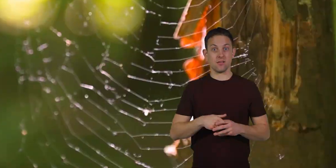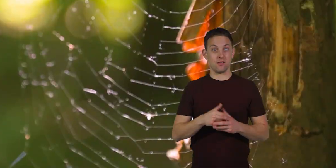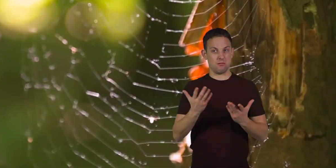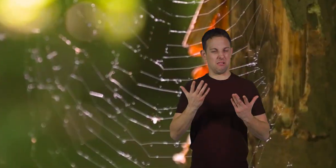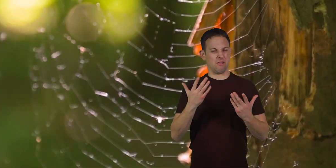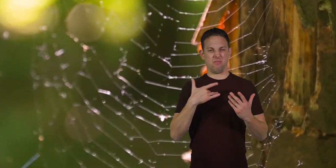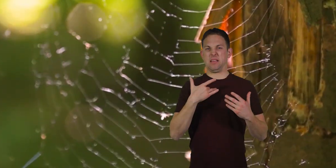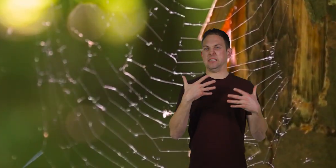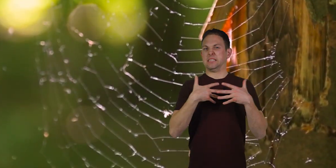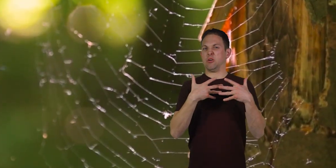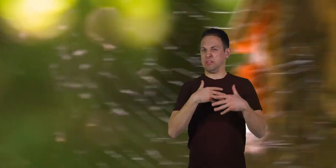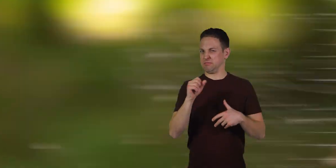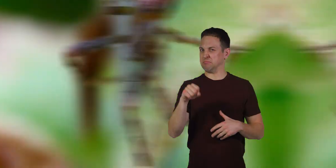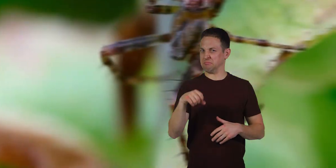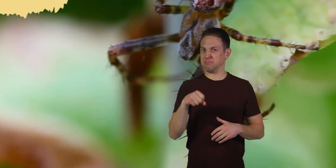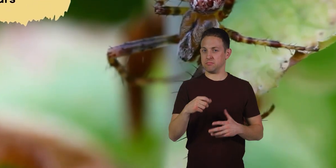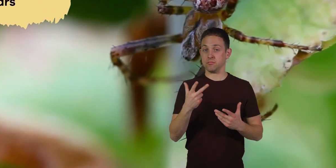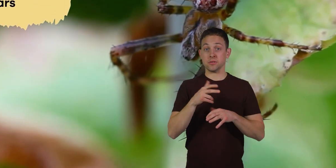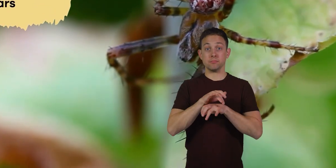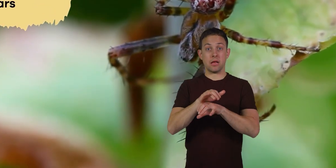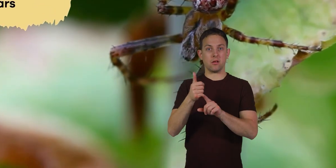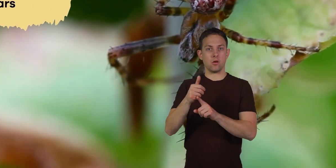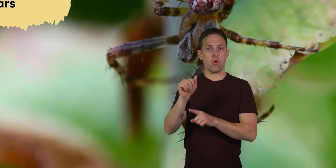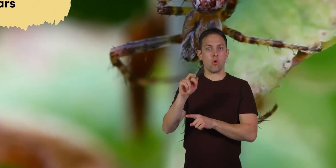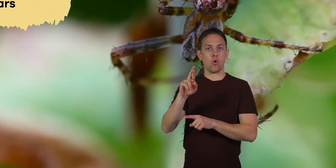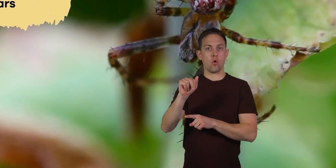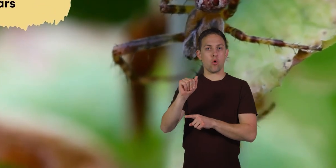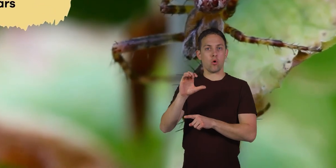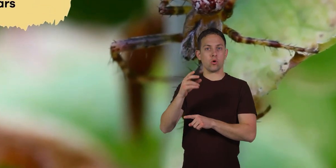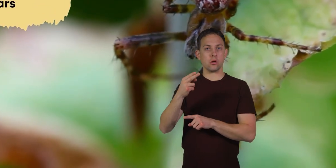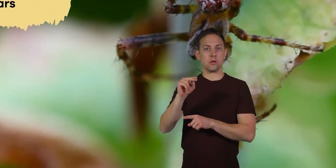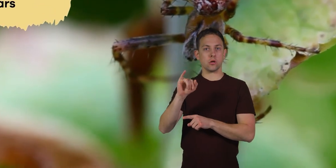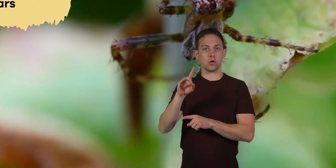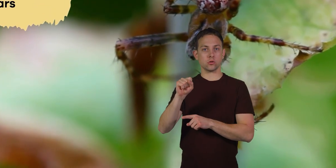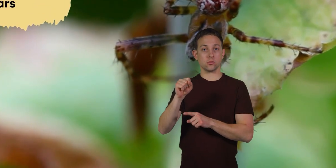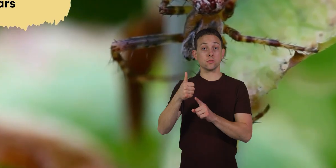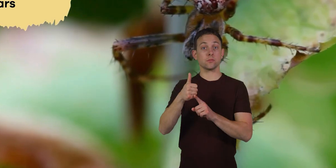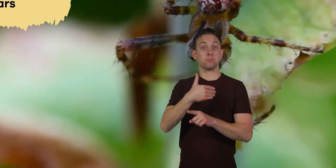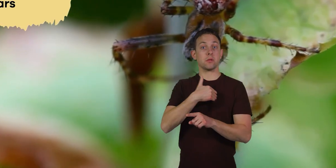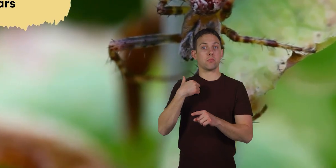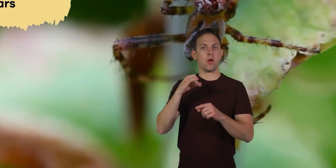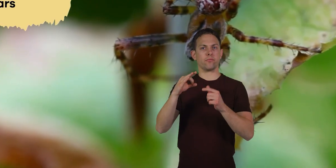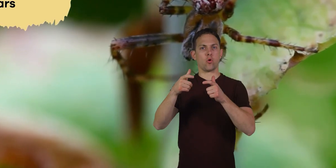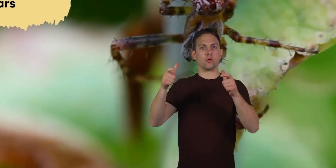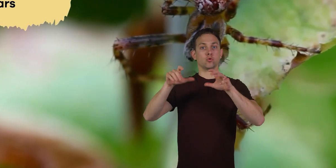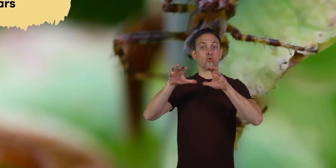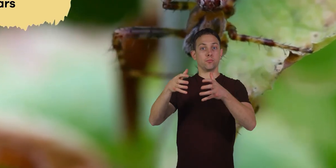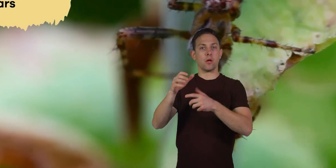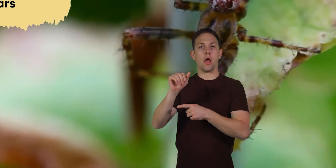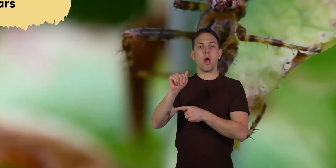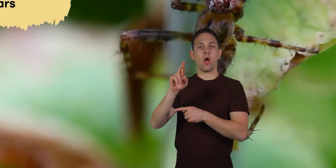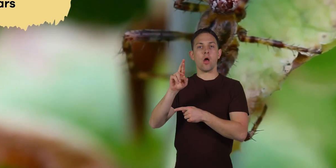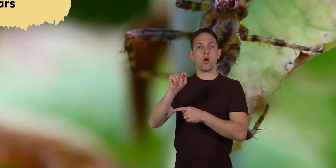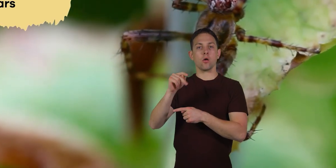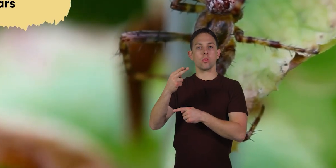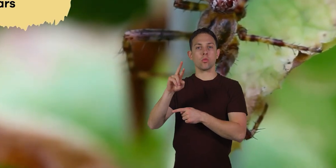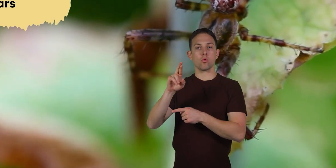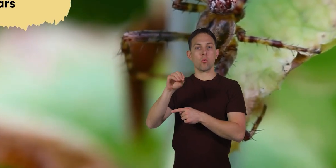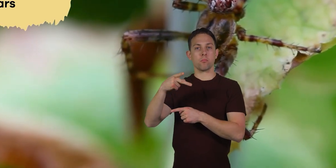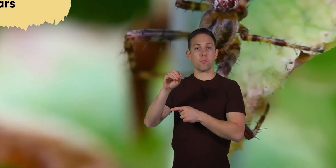It can be a bit scary. Spiders are arachnids, which are members of the larger group of